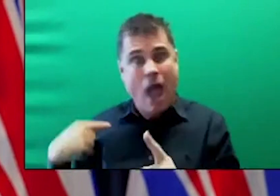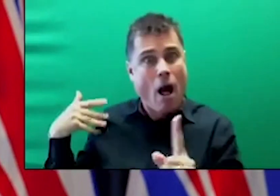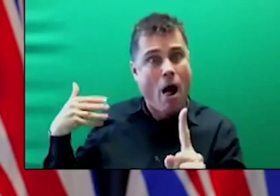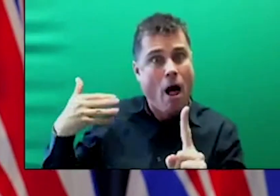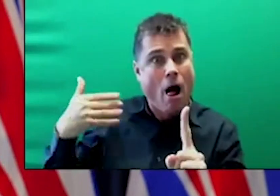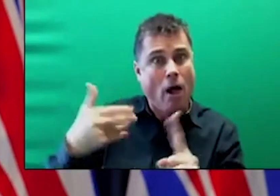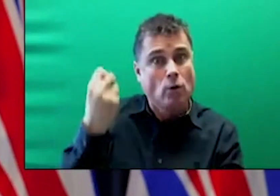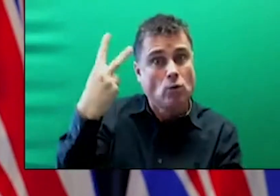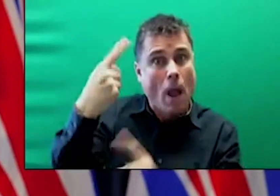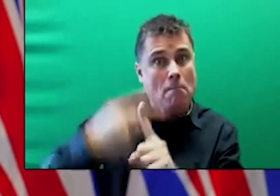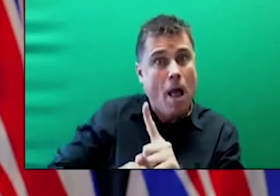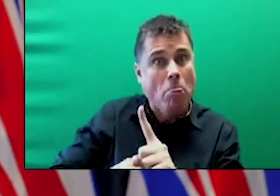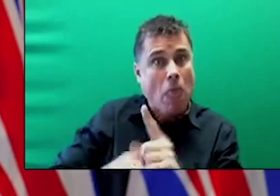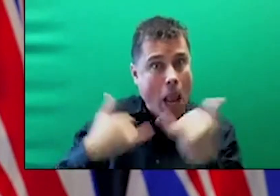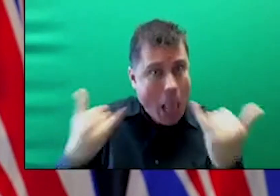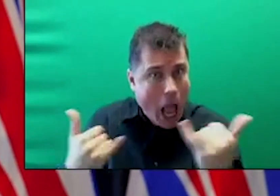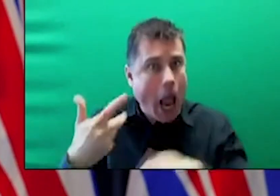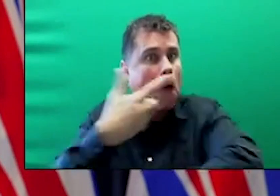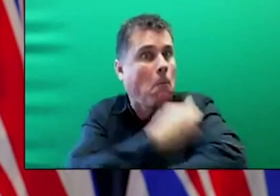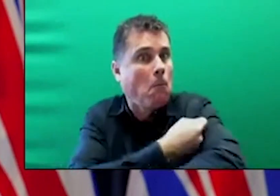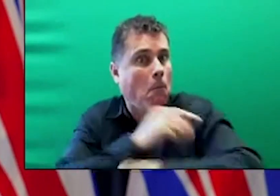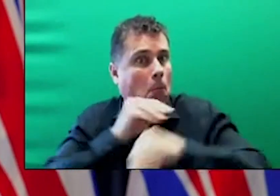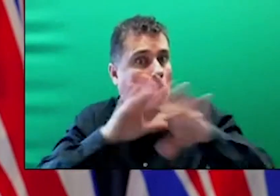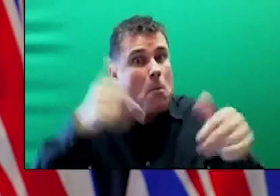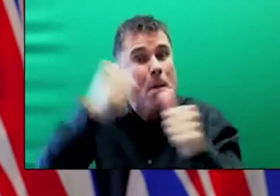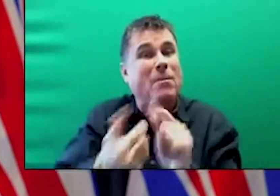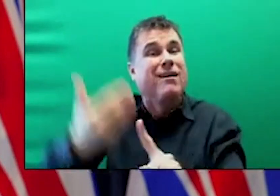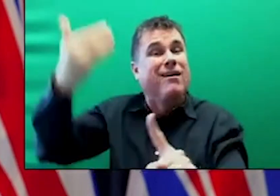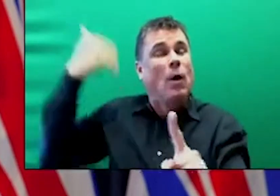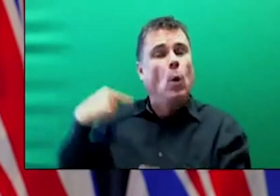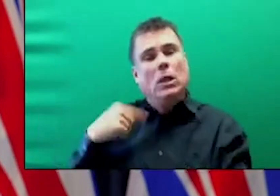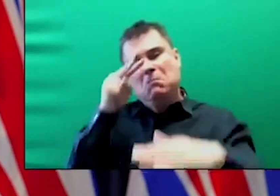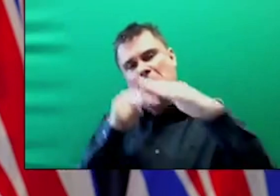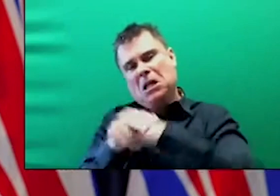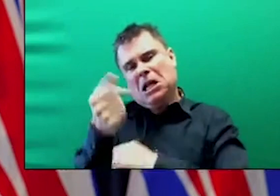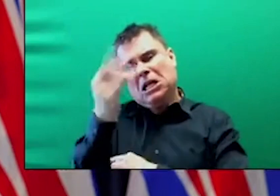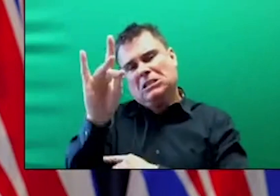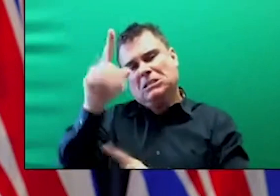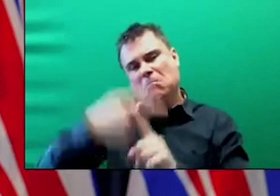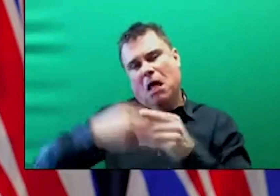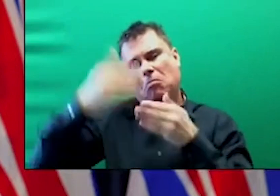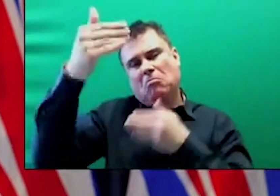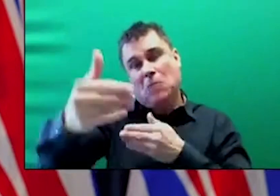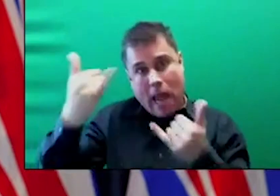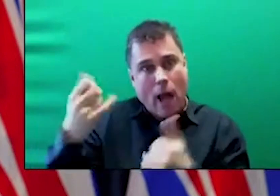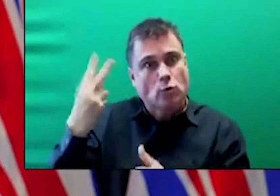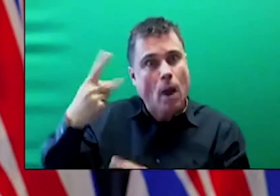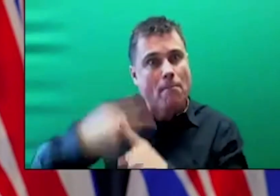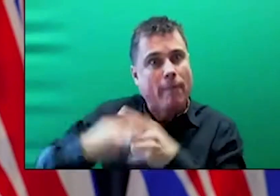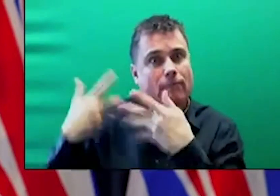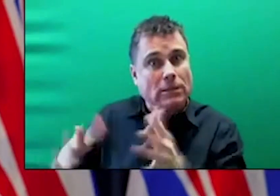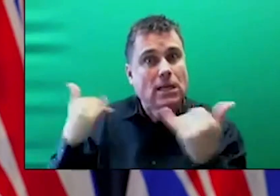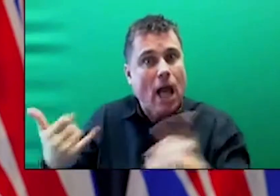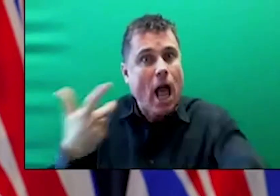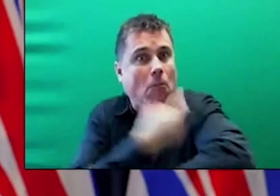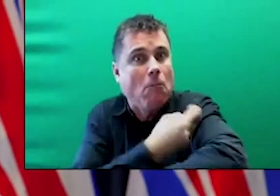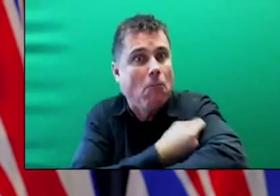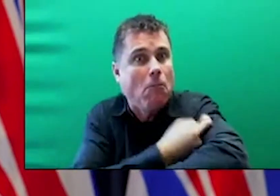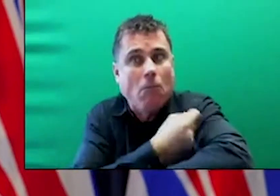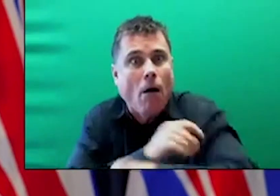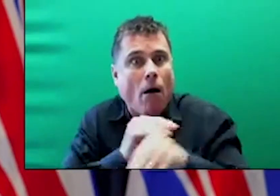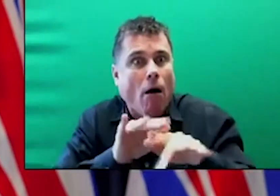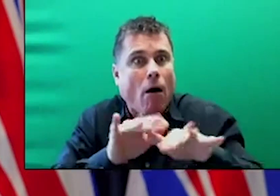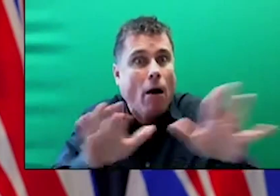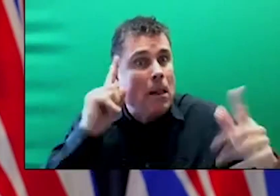stretched, the truckers, the people working in food and beverage who kept going to give some hope to people going